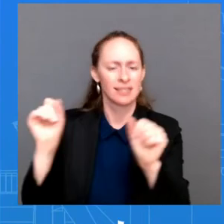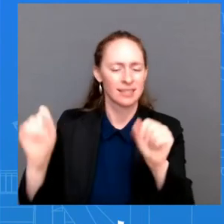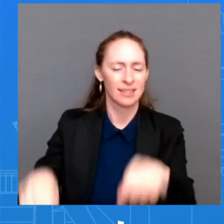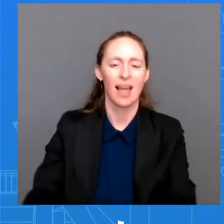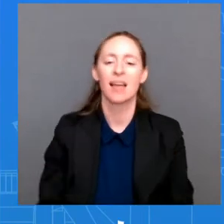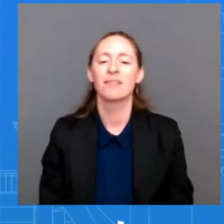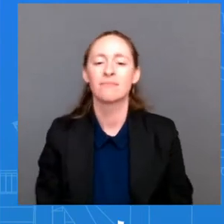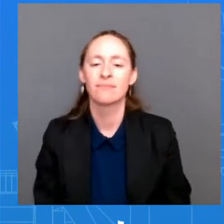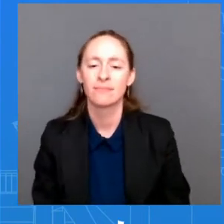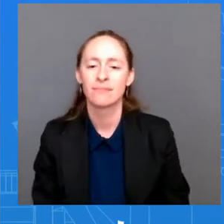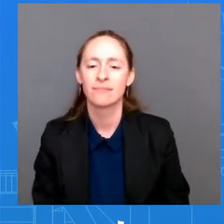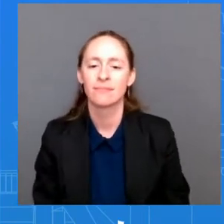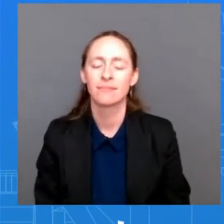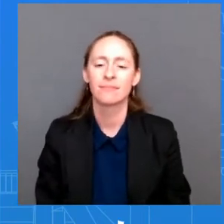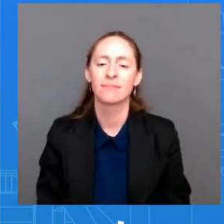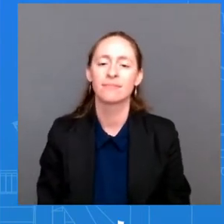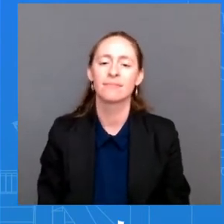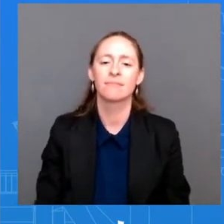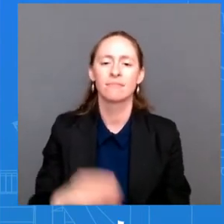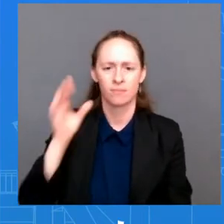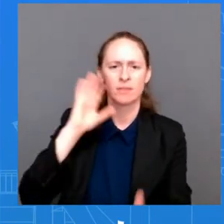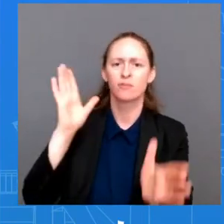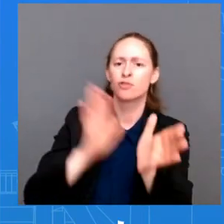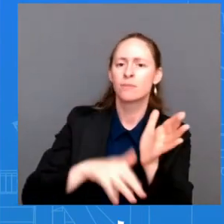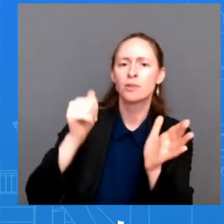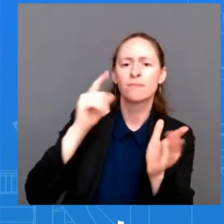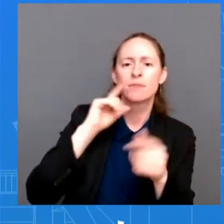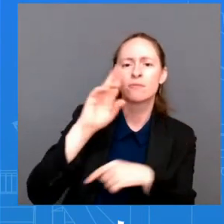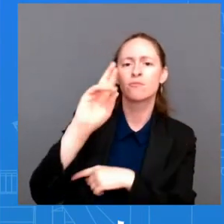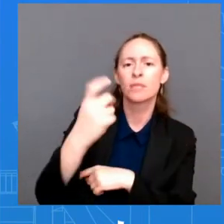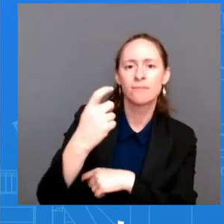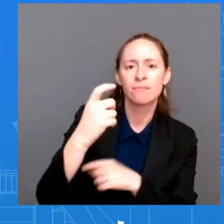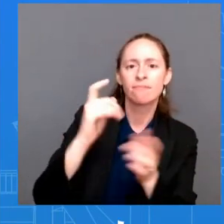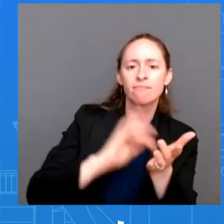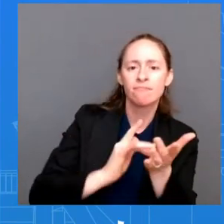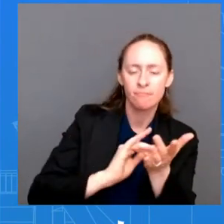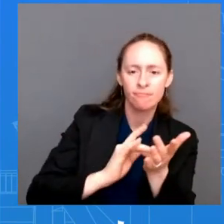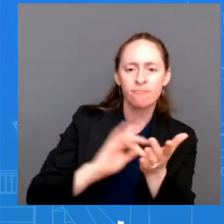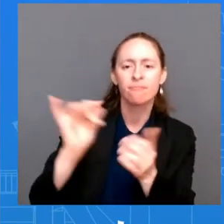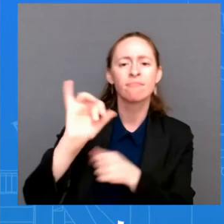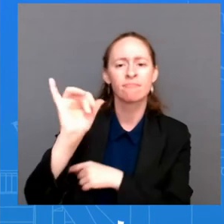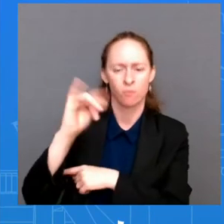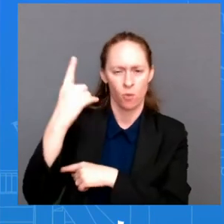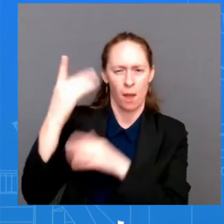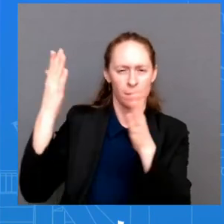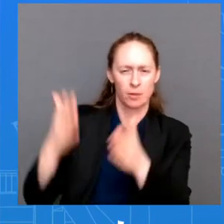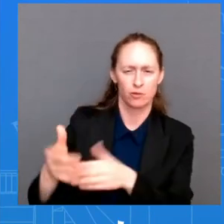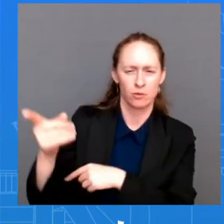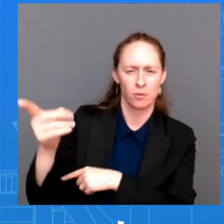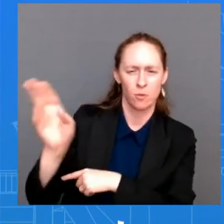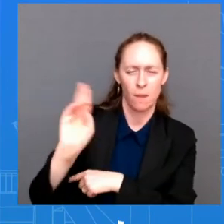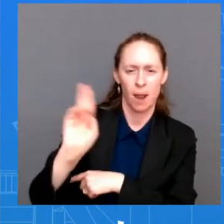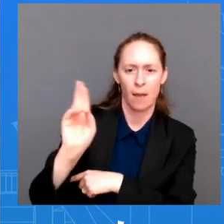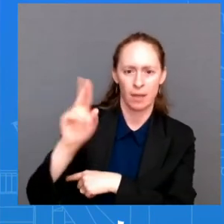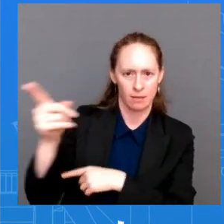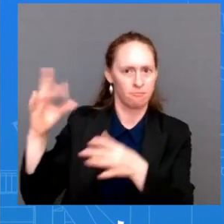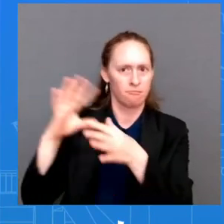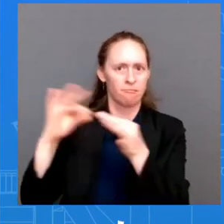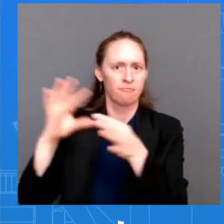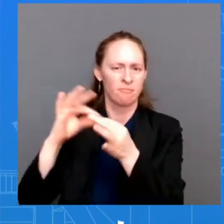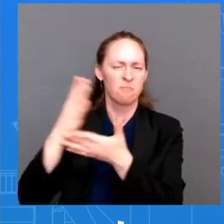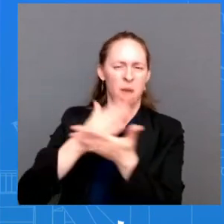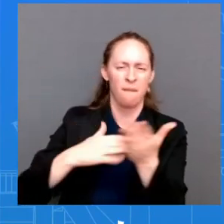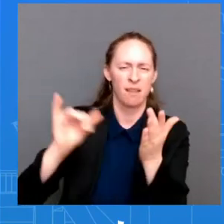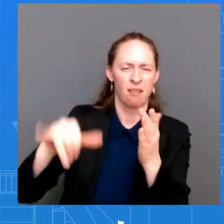don't mention that jct analysis includes an imputation of corporate taxes i.e the 15